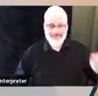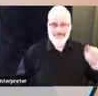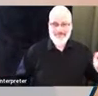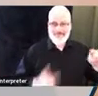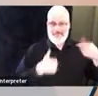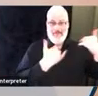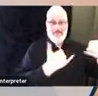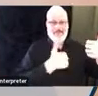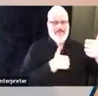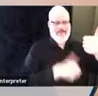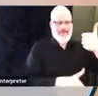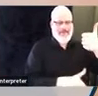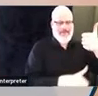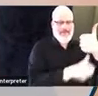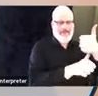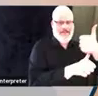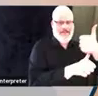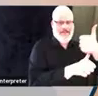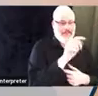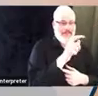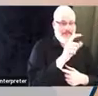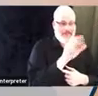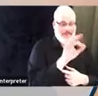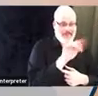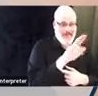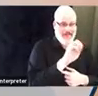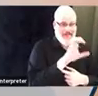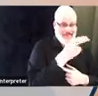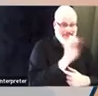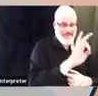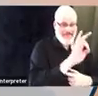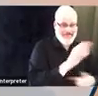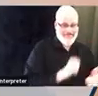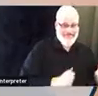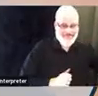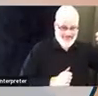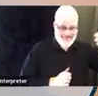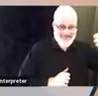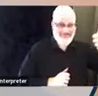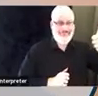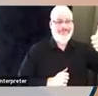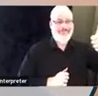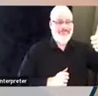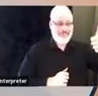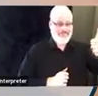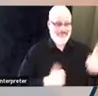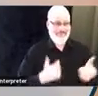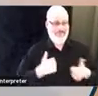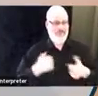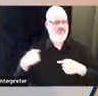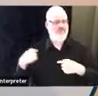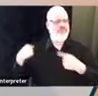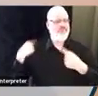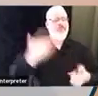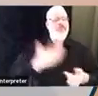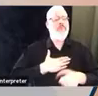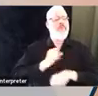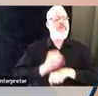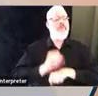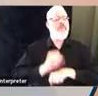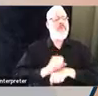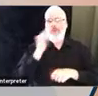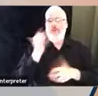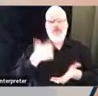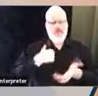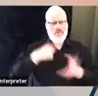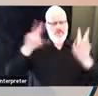a lifelong learner in the fire service early in my career in the Macomb fire department, which is where my career began. I had the